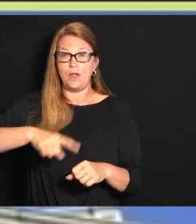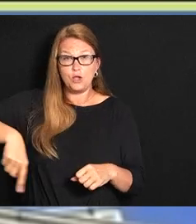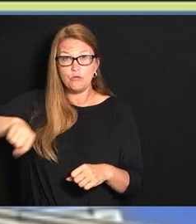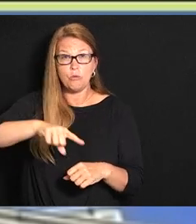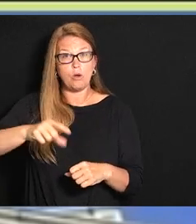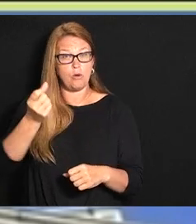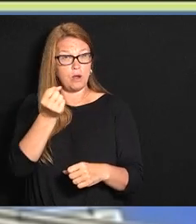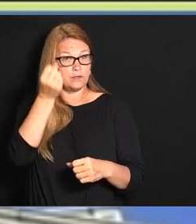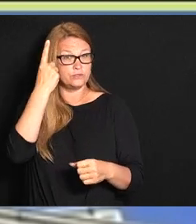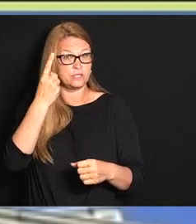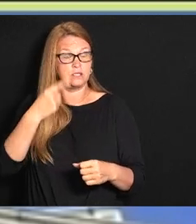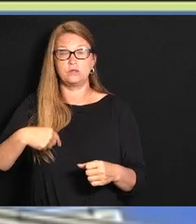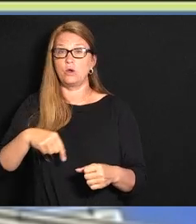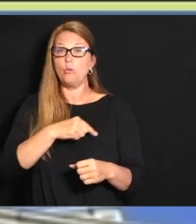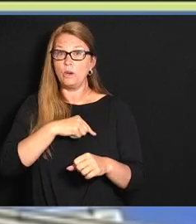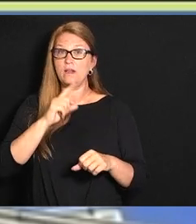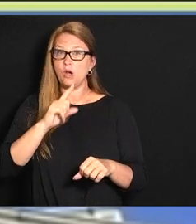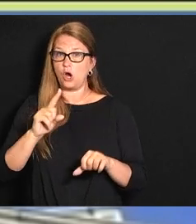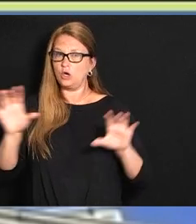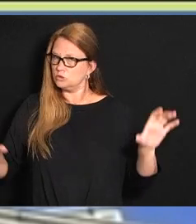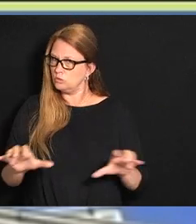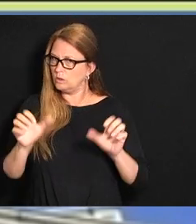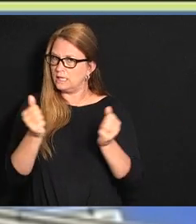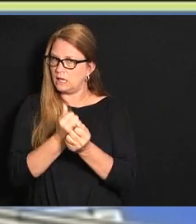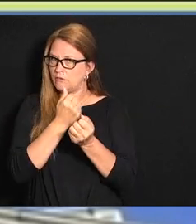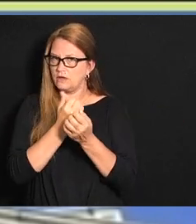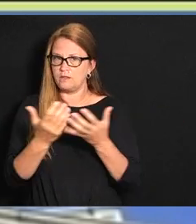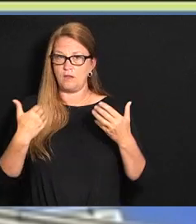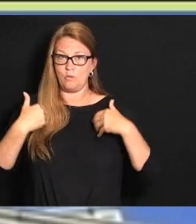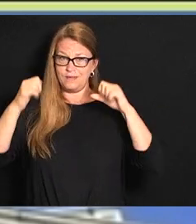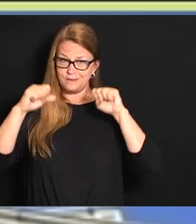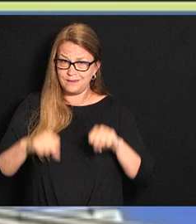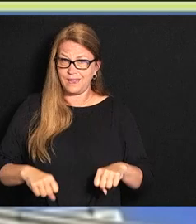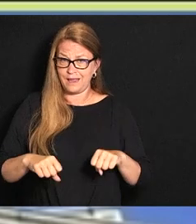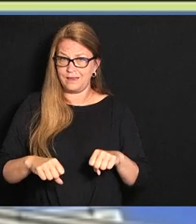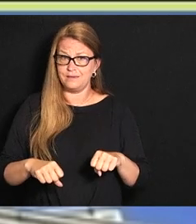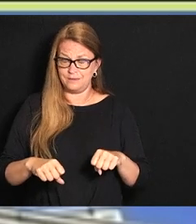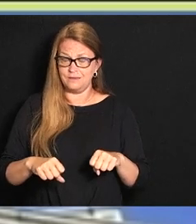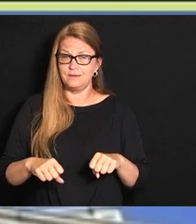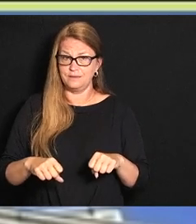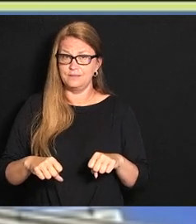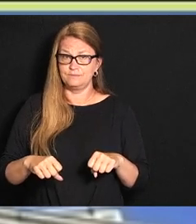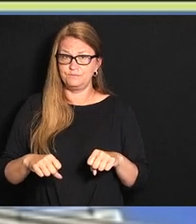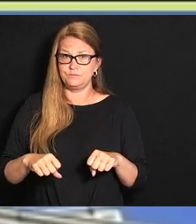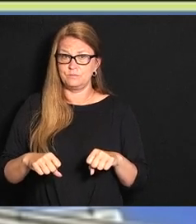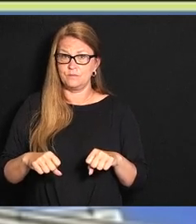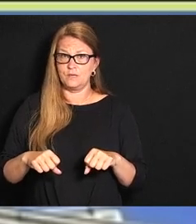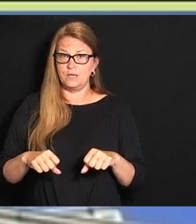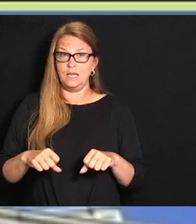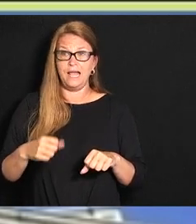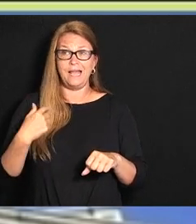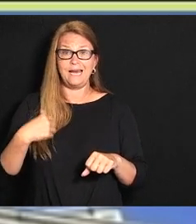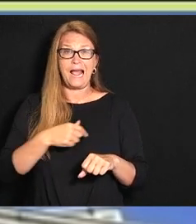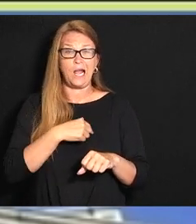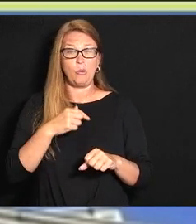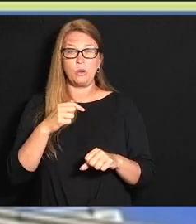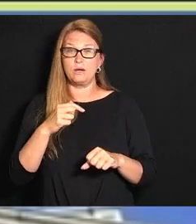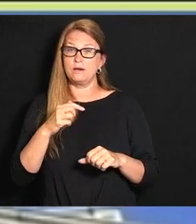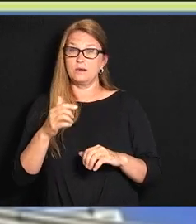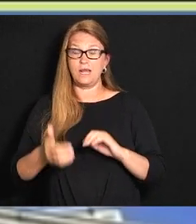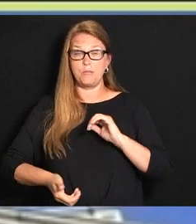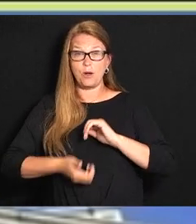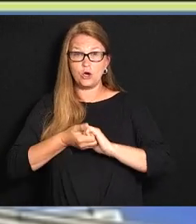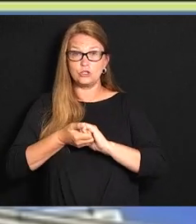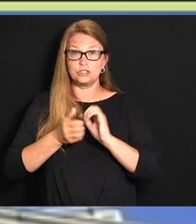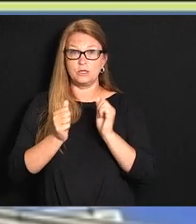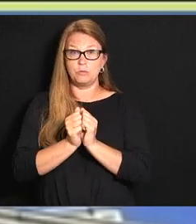everything that we in our power and one of the things in which is our excellent partnership with the Federal Bureau of